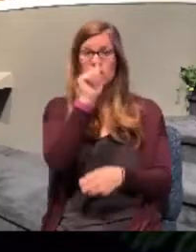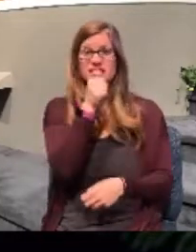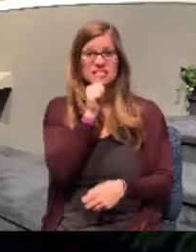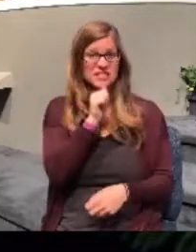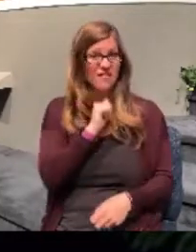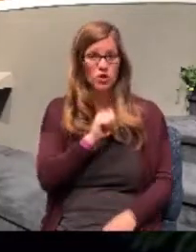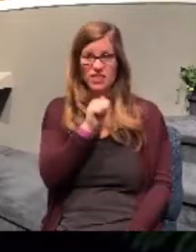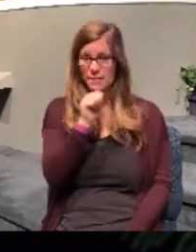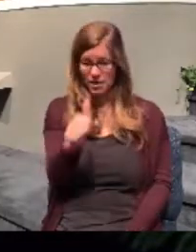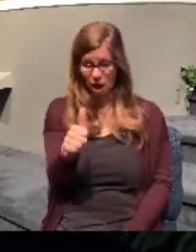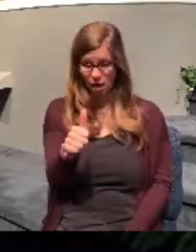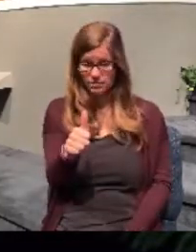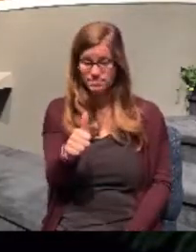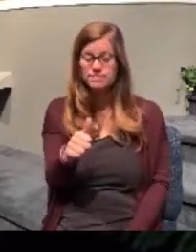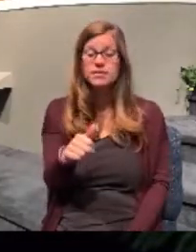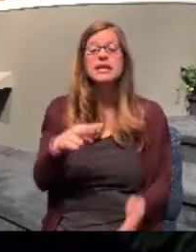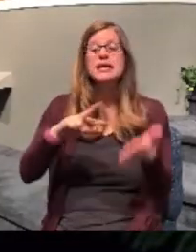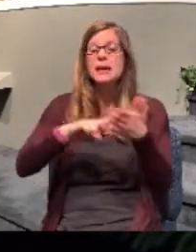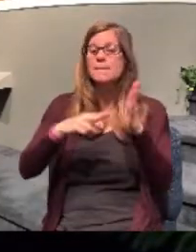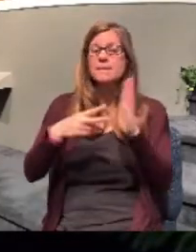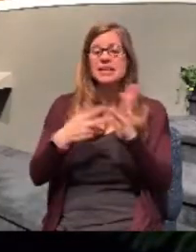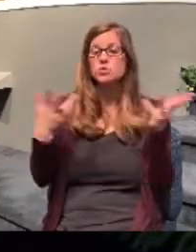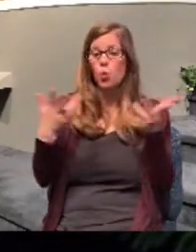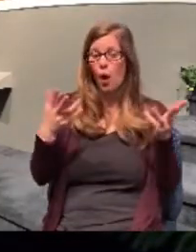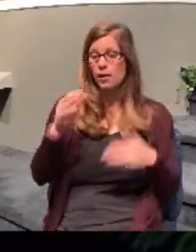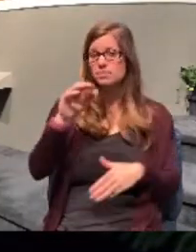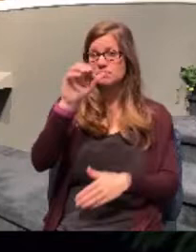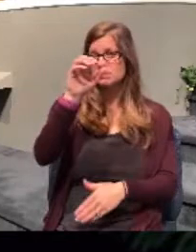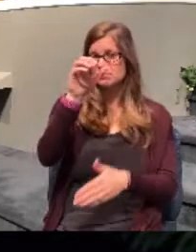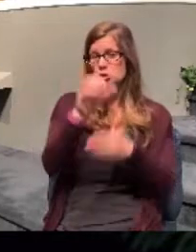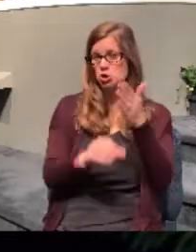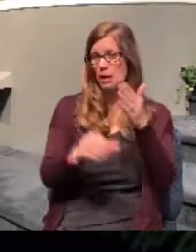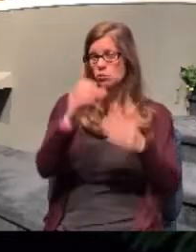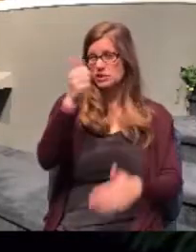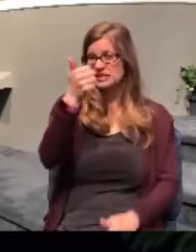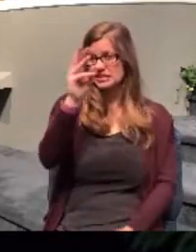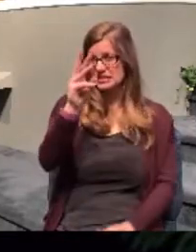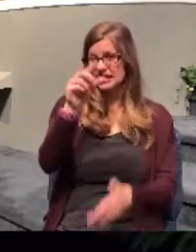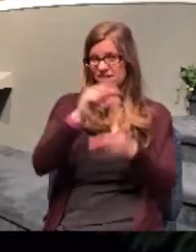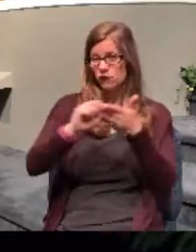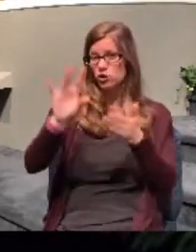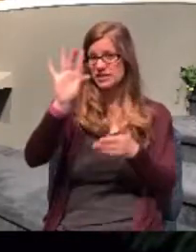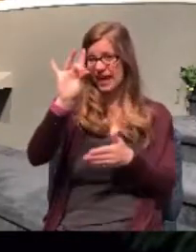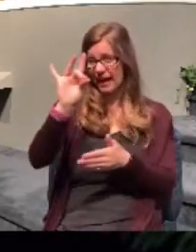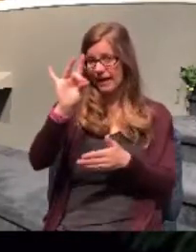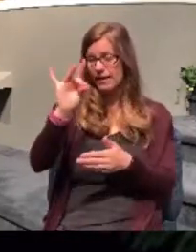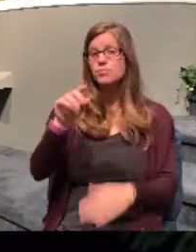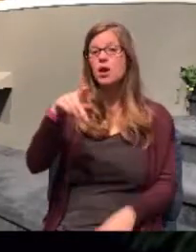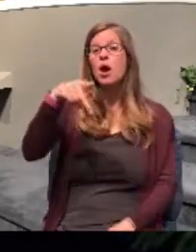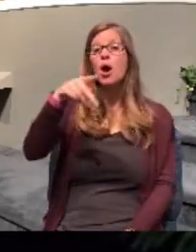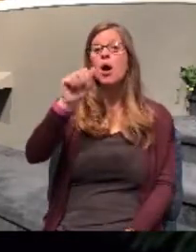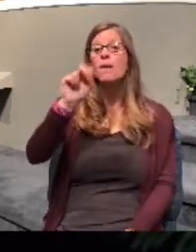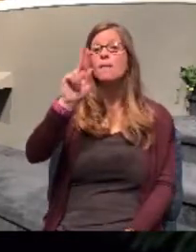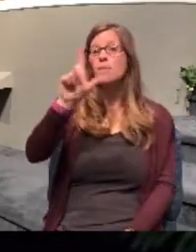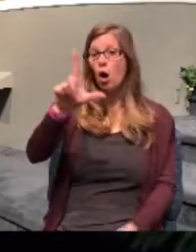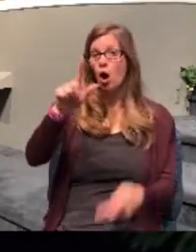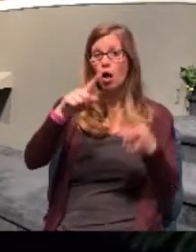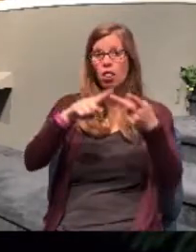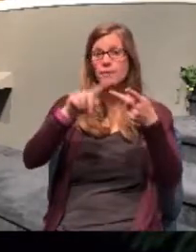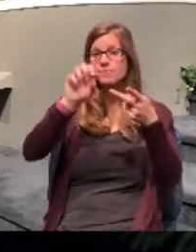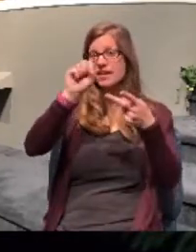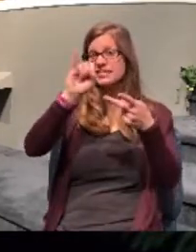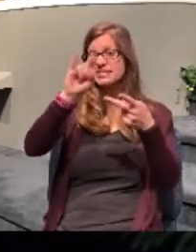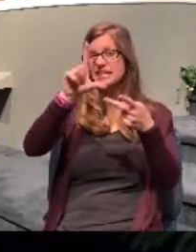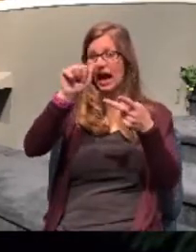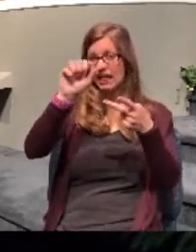not. And so according to Acts chapter 16 and verse 8, Paul and Silas and Timothy were in